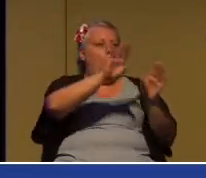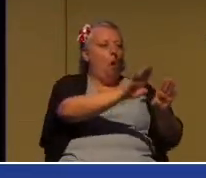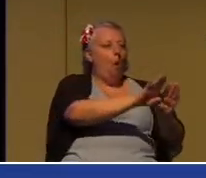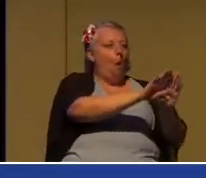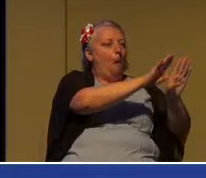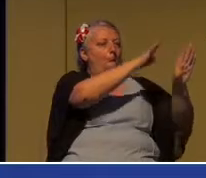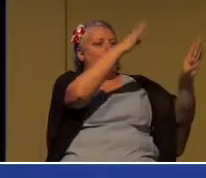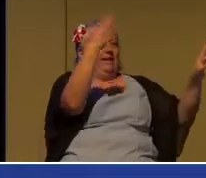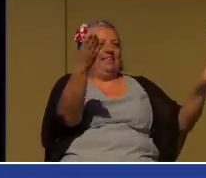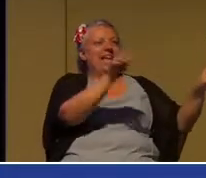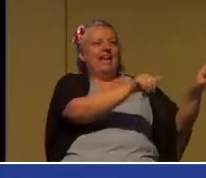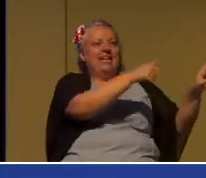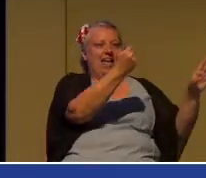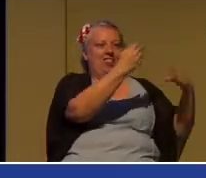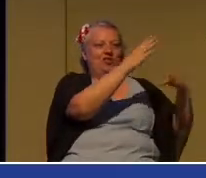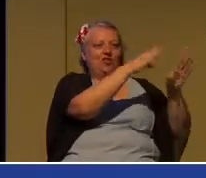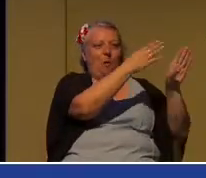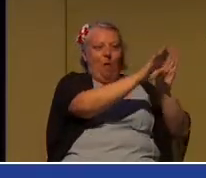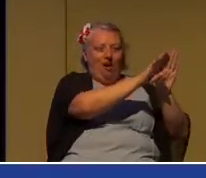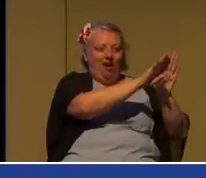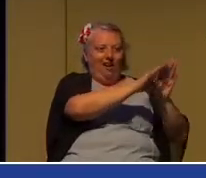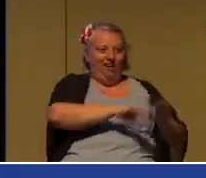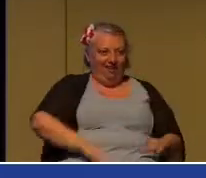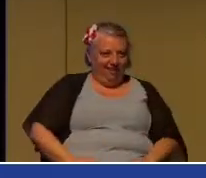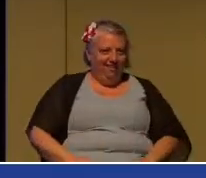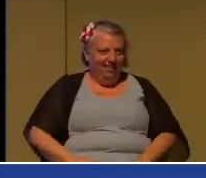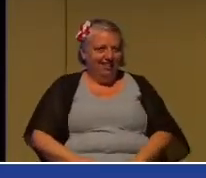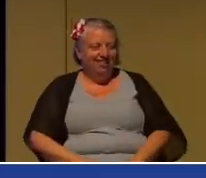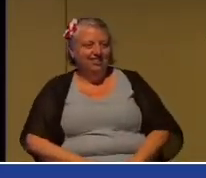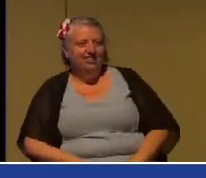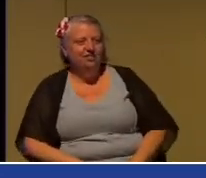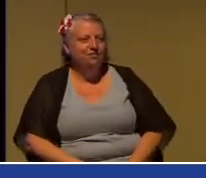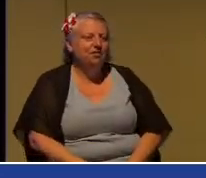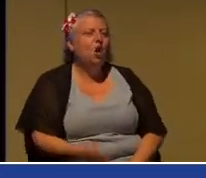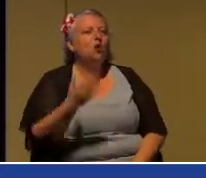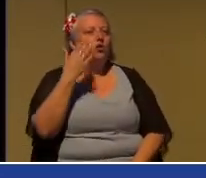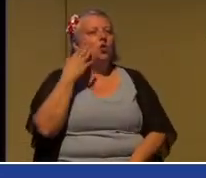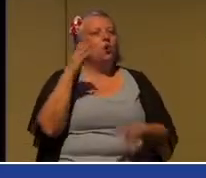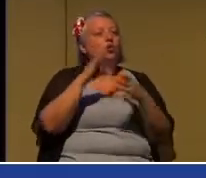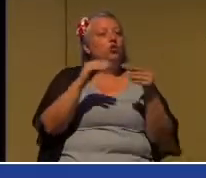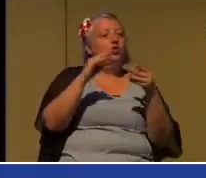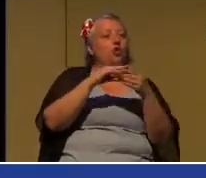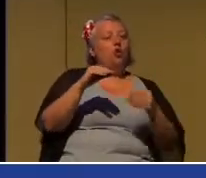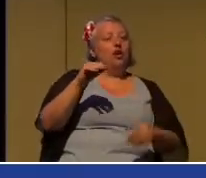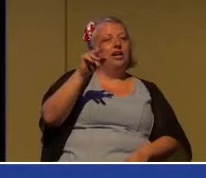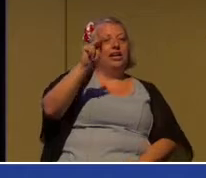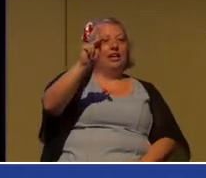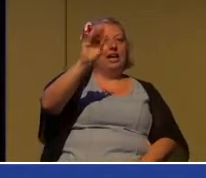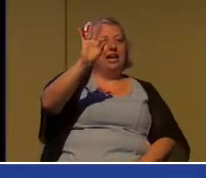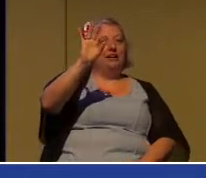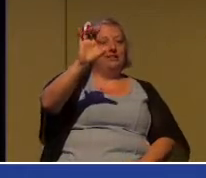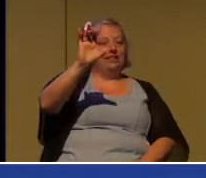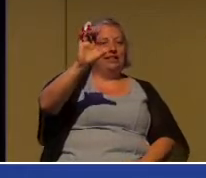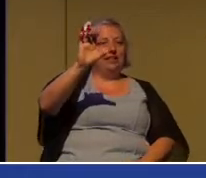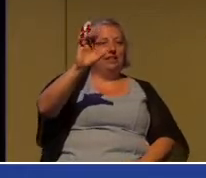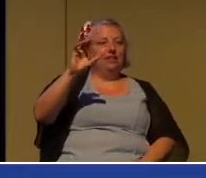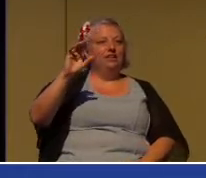another. You all know the story of Colonel Sanders and Kentucky Fried Chicken, how